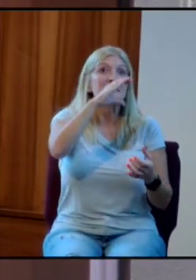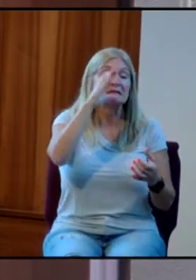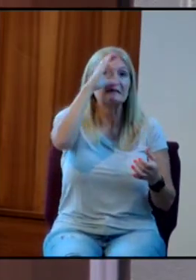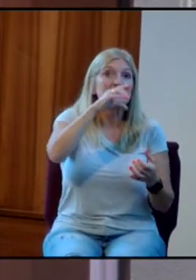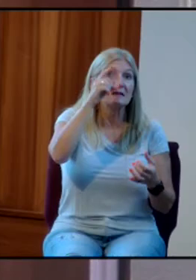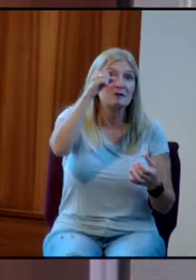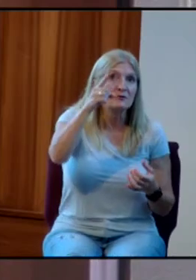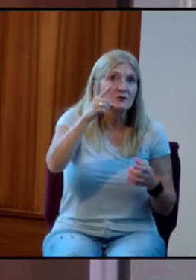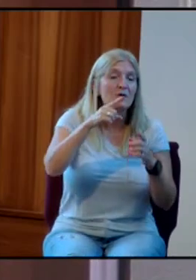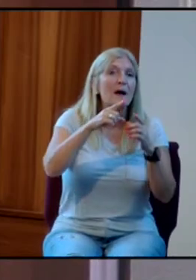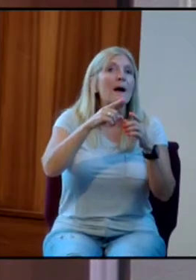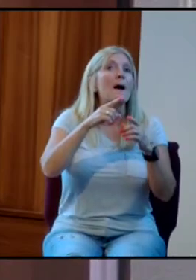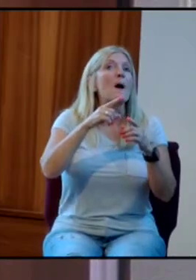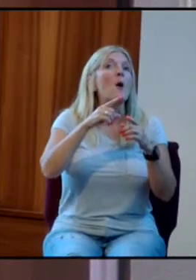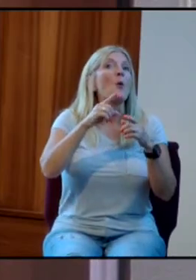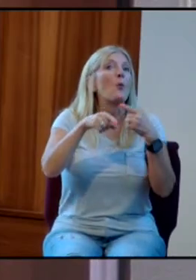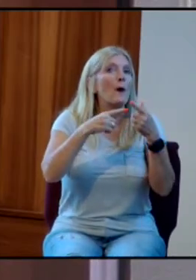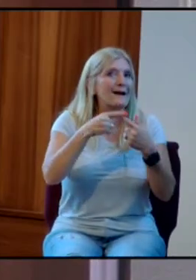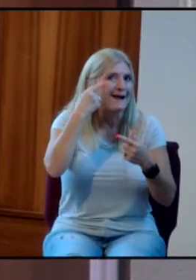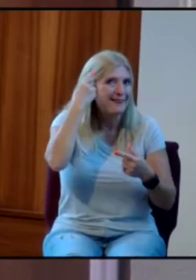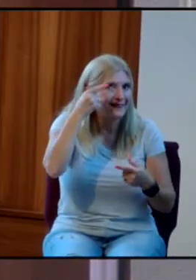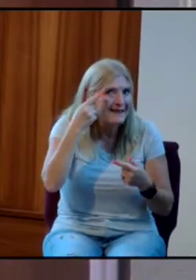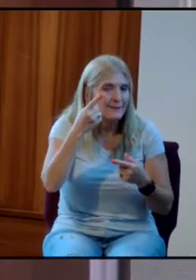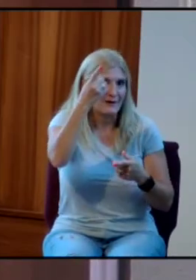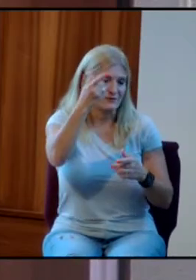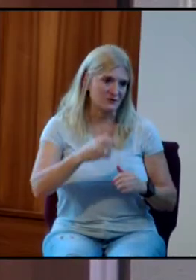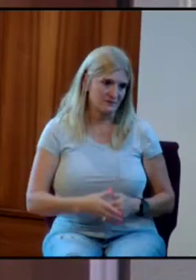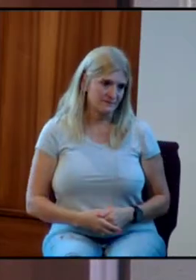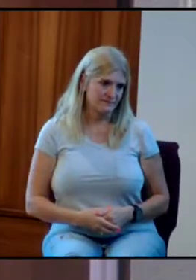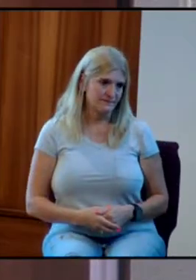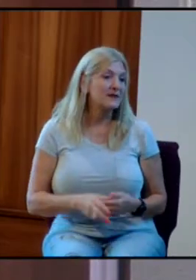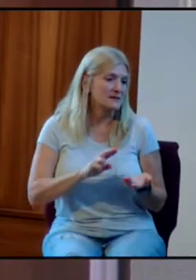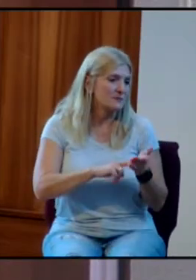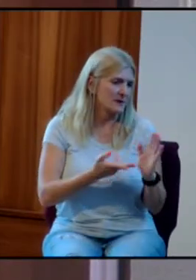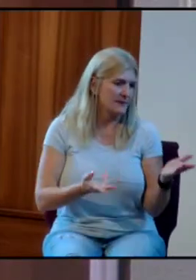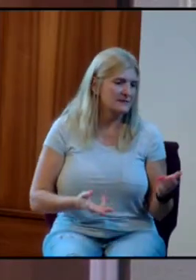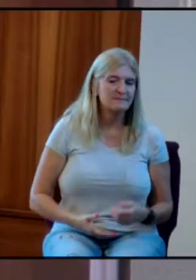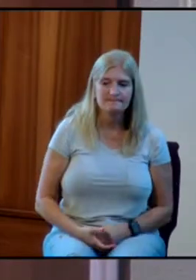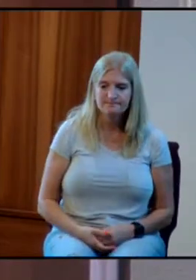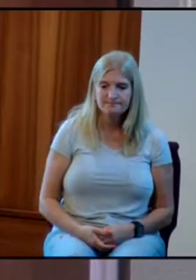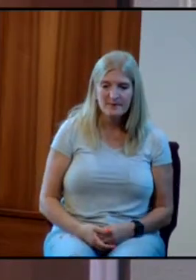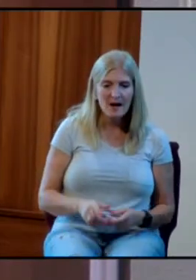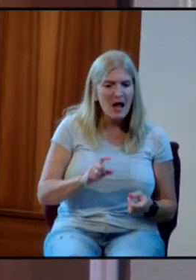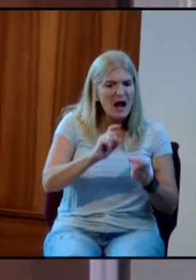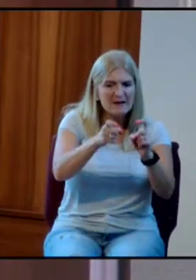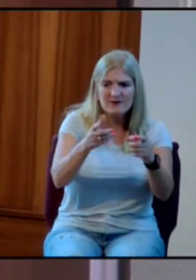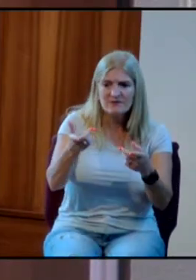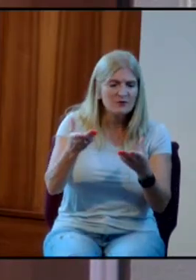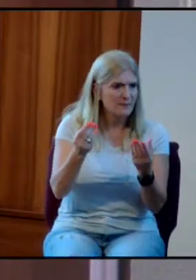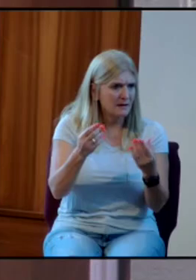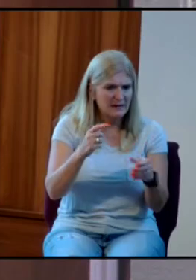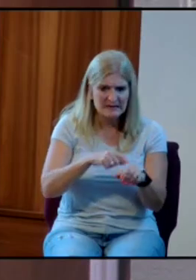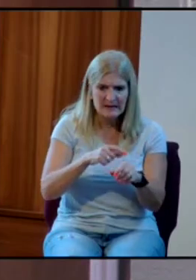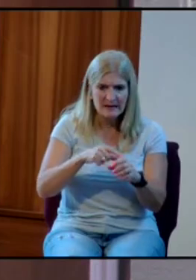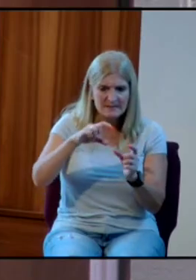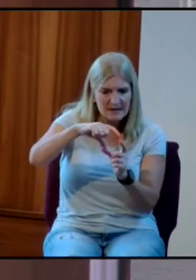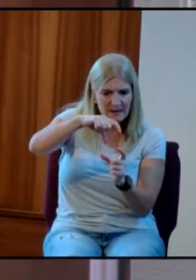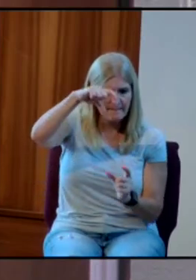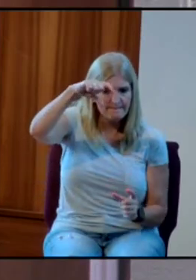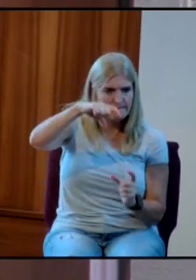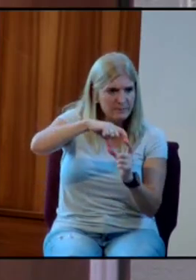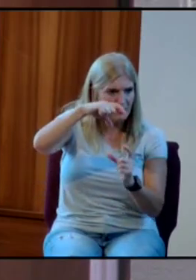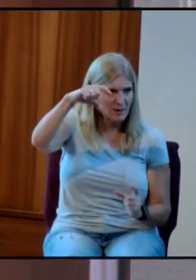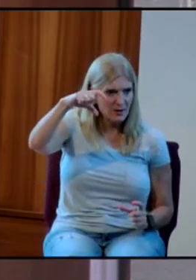by thinking about you. On multiple occasions, I've given out a bookmarker that has the Westminster